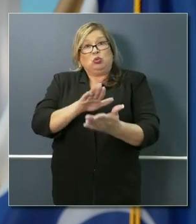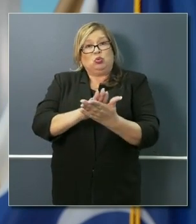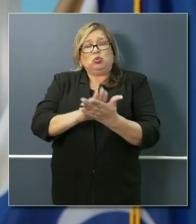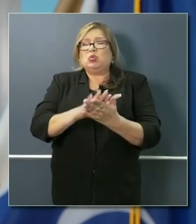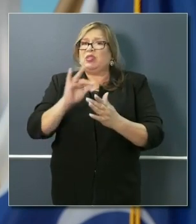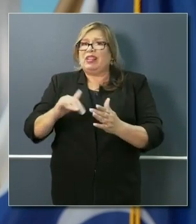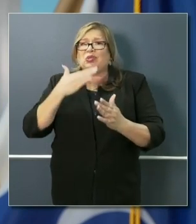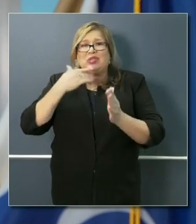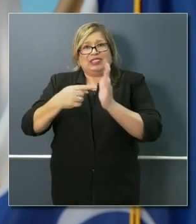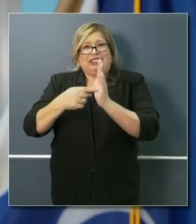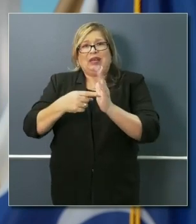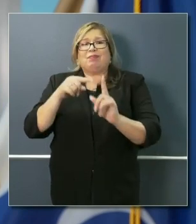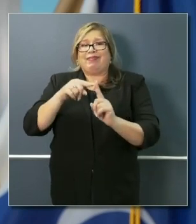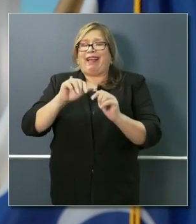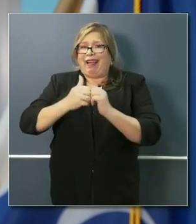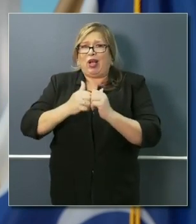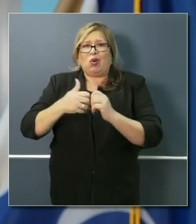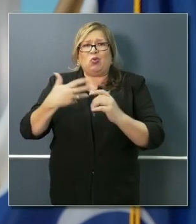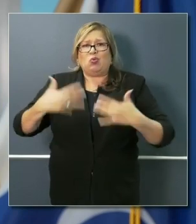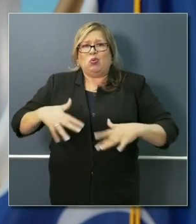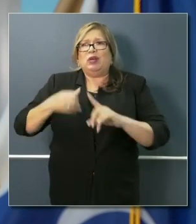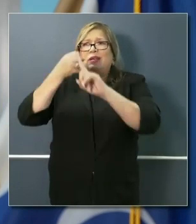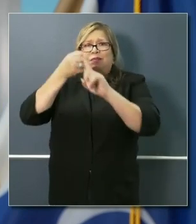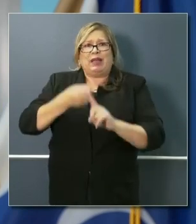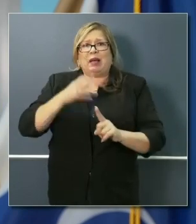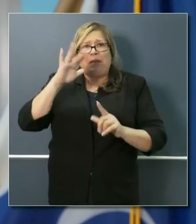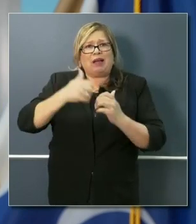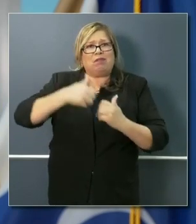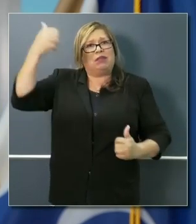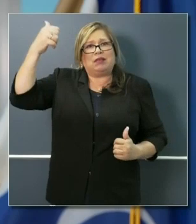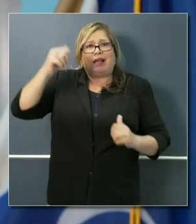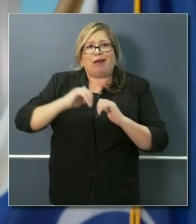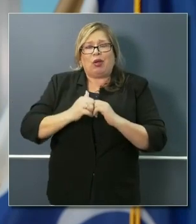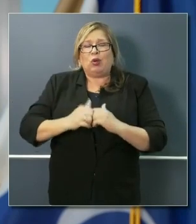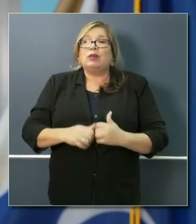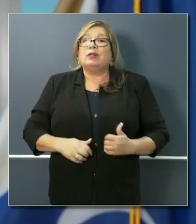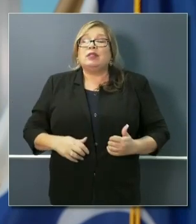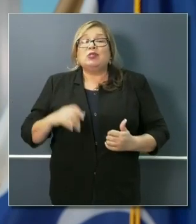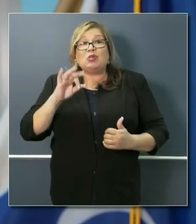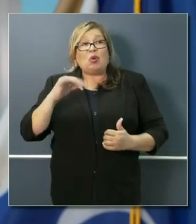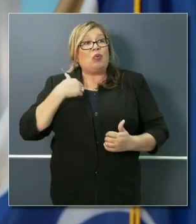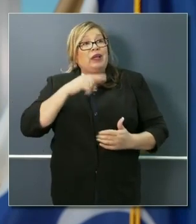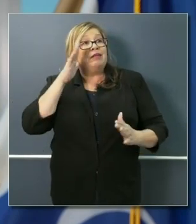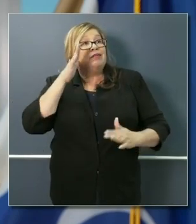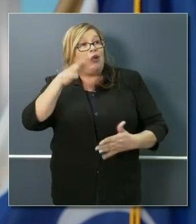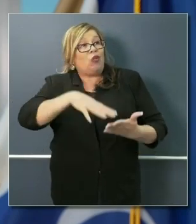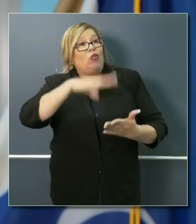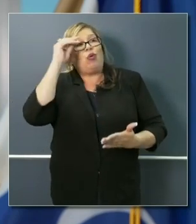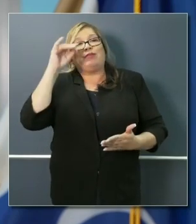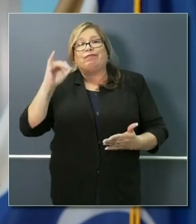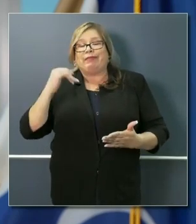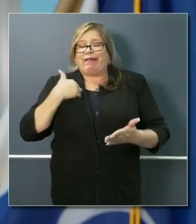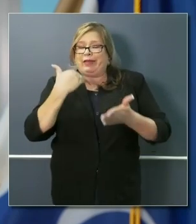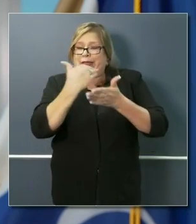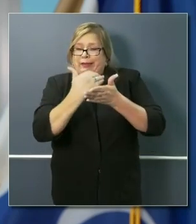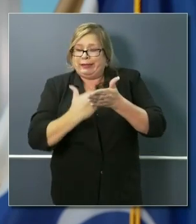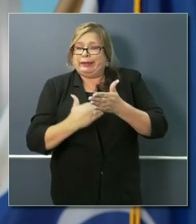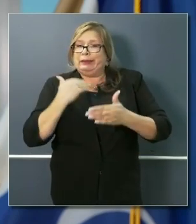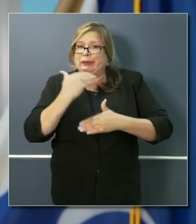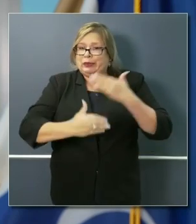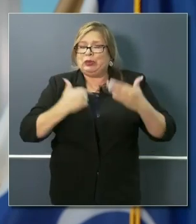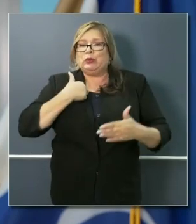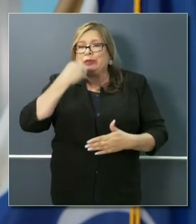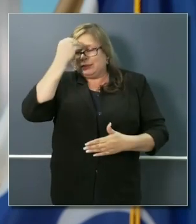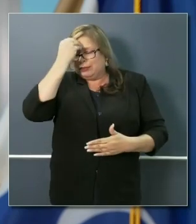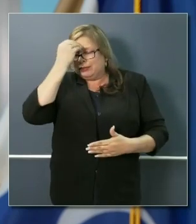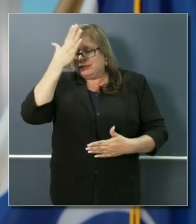that. And so if there's anything good that comes out of it, it's going to be protocols and procedures that not only are seared in our